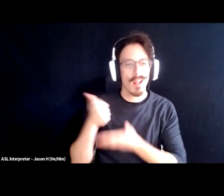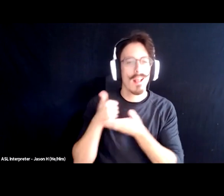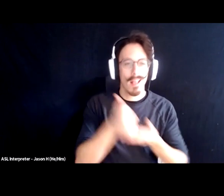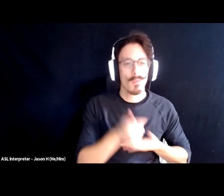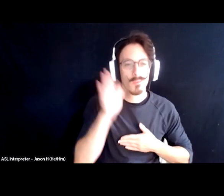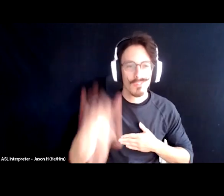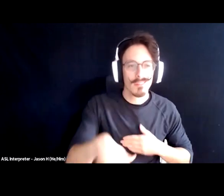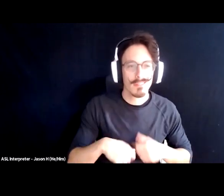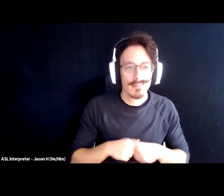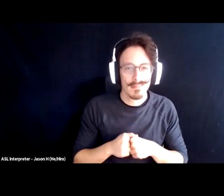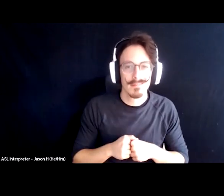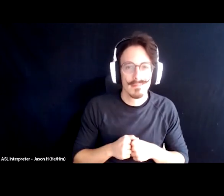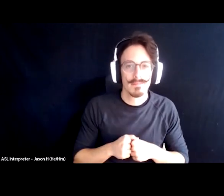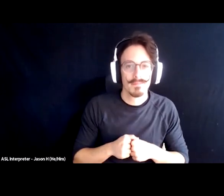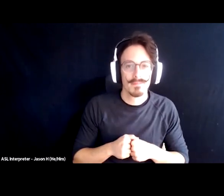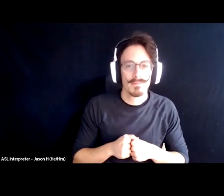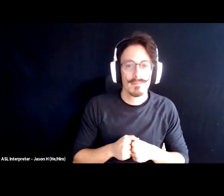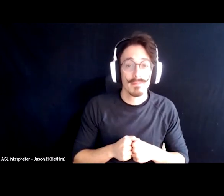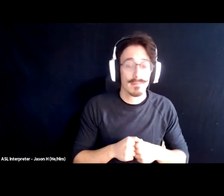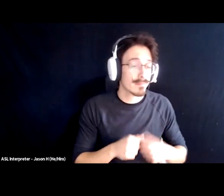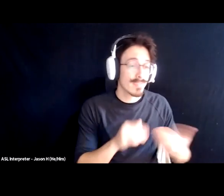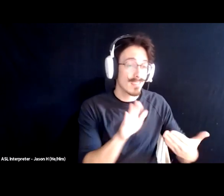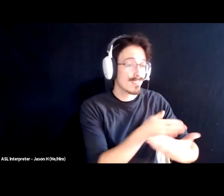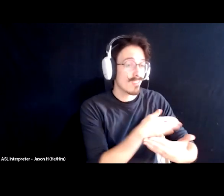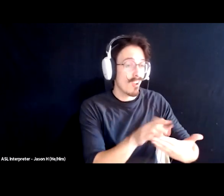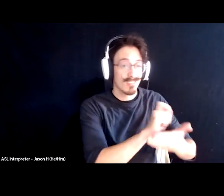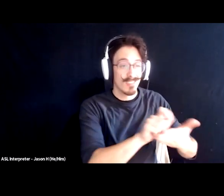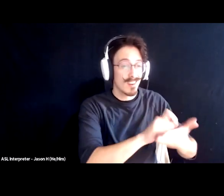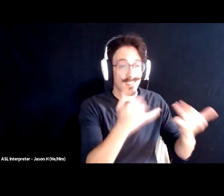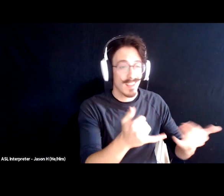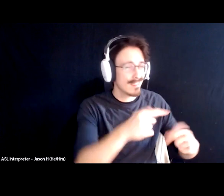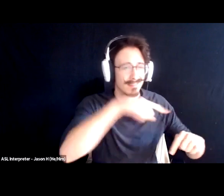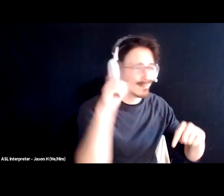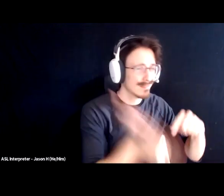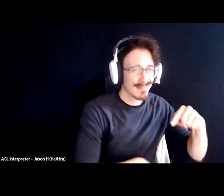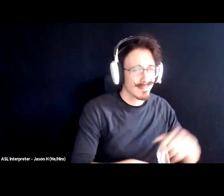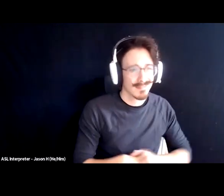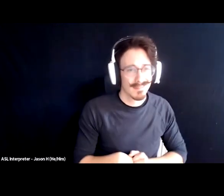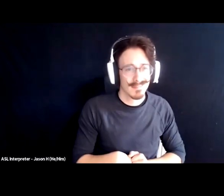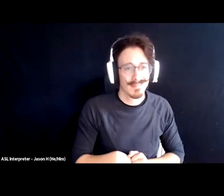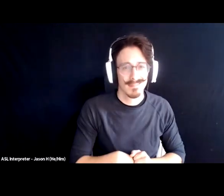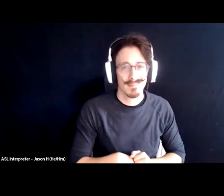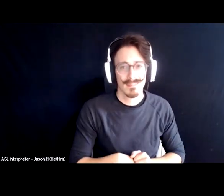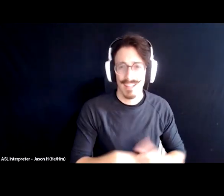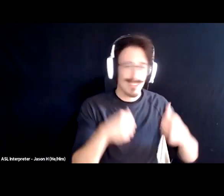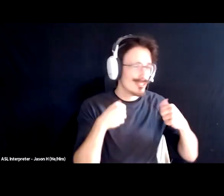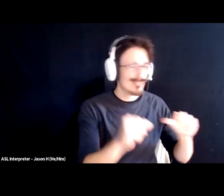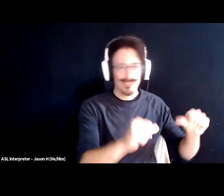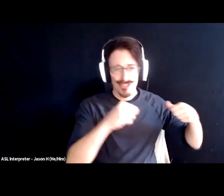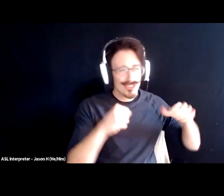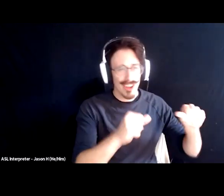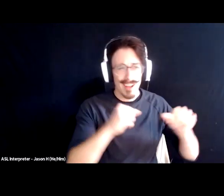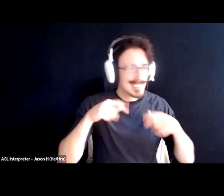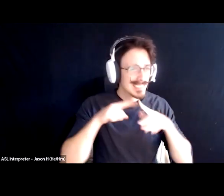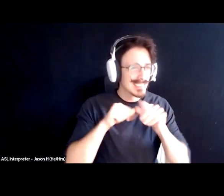out yeah cause i can't even write a song today i try but you keep